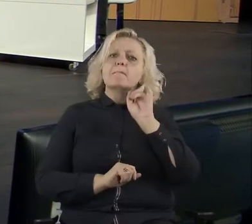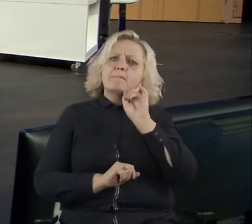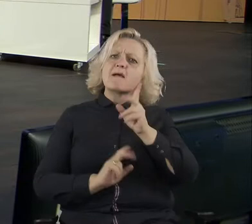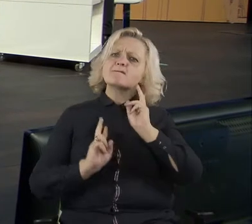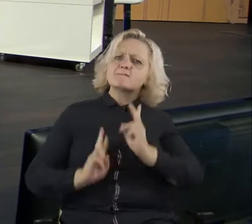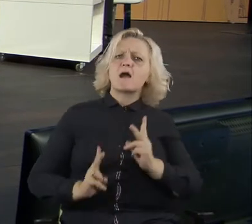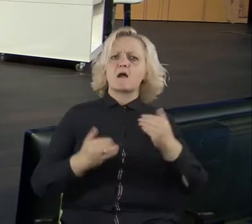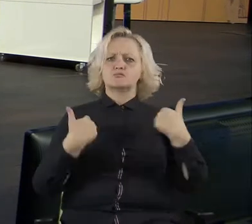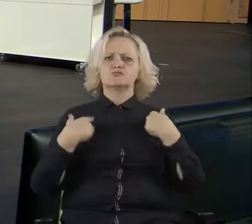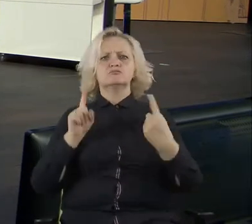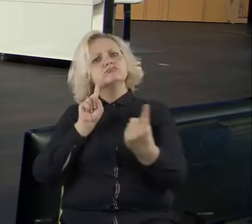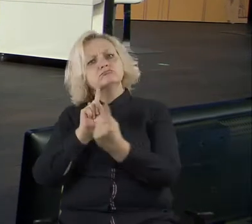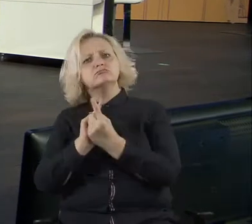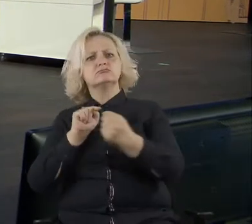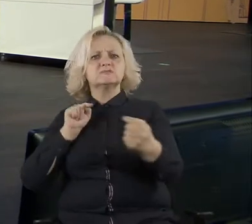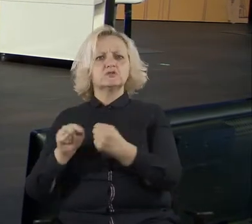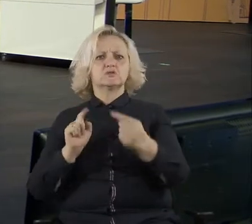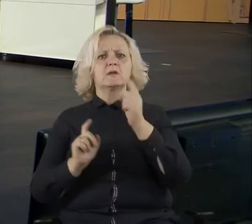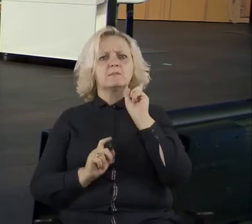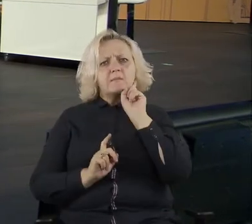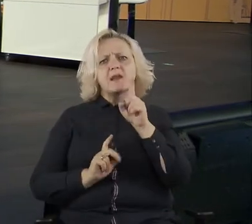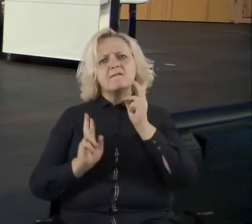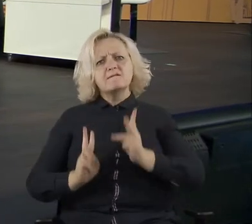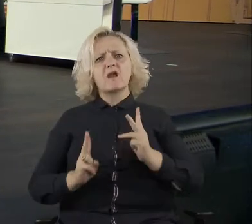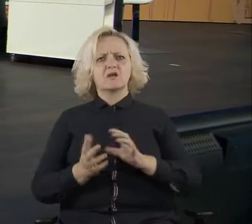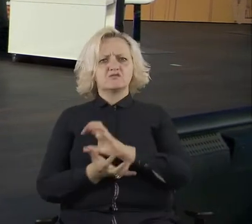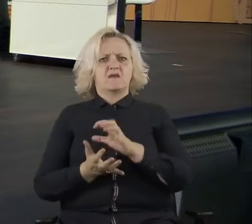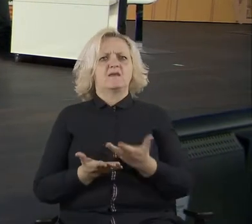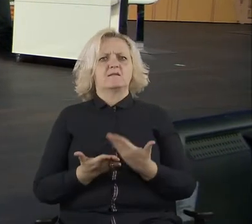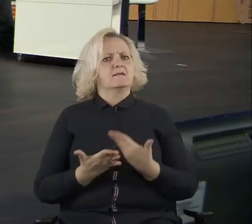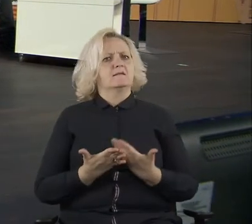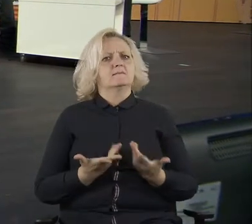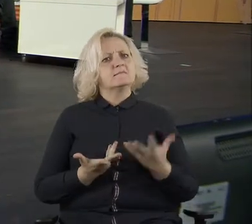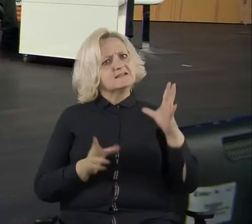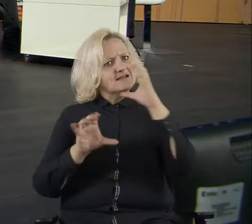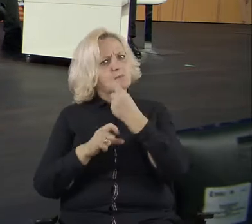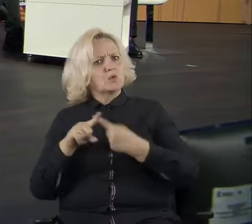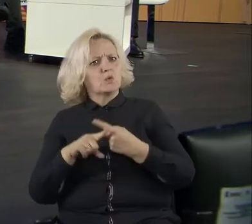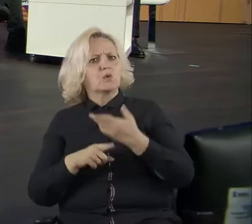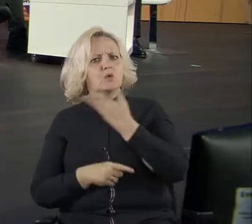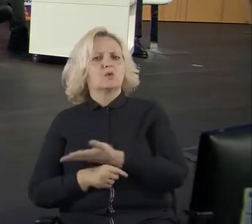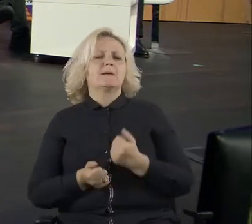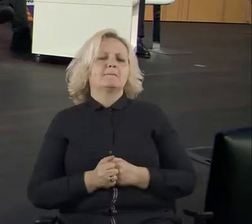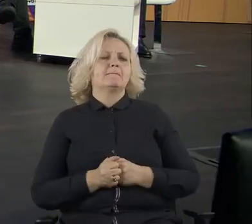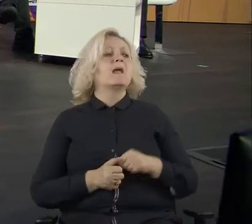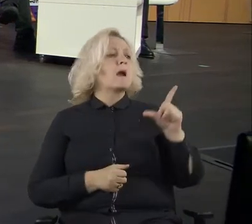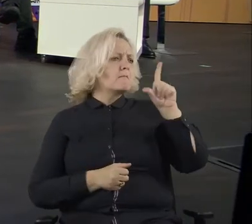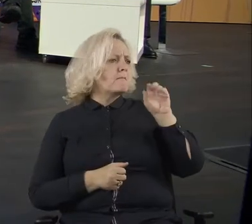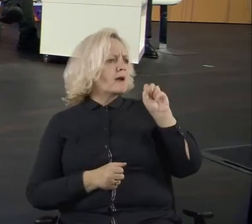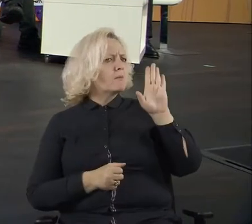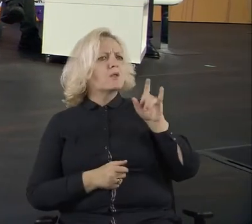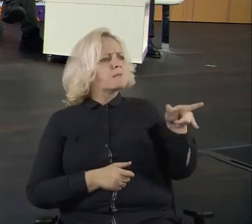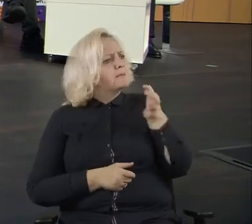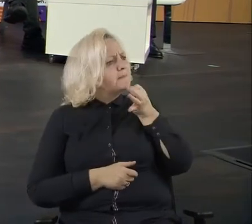Uh, so, so Pablo, what, what is in your view the most important thing happening right now? And, and can you share your